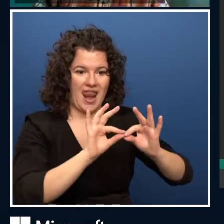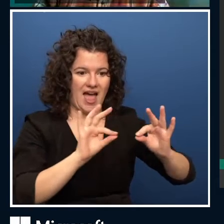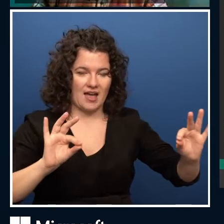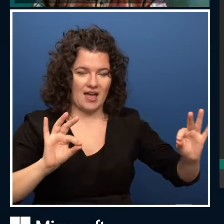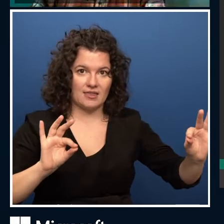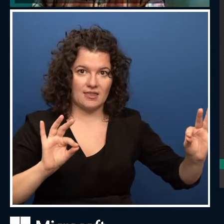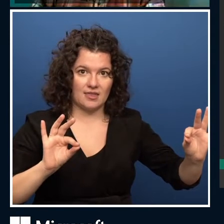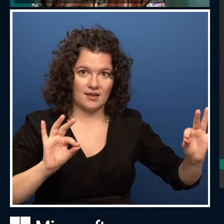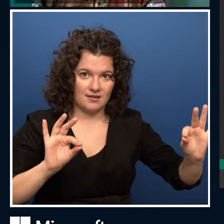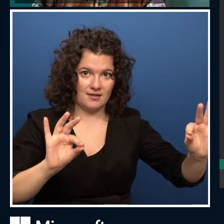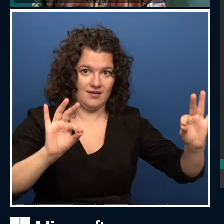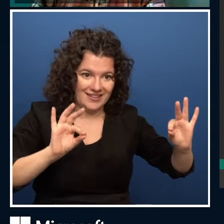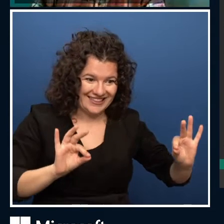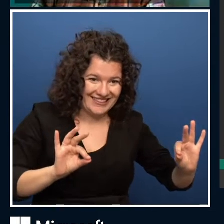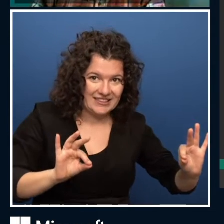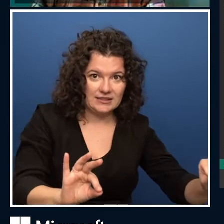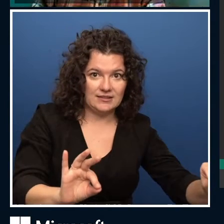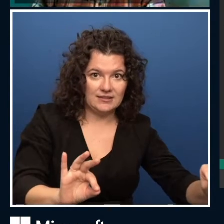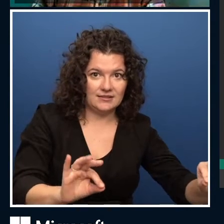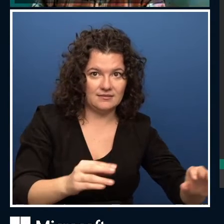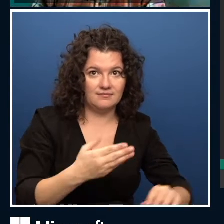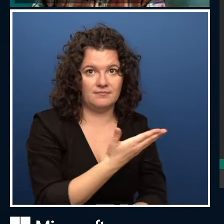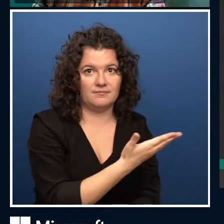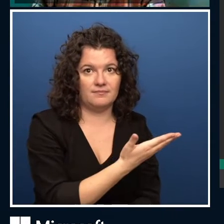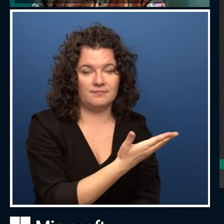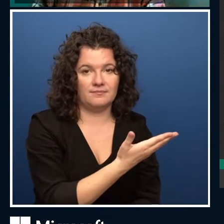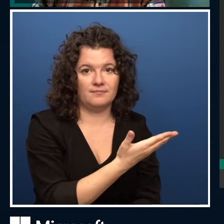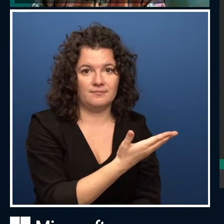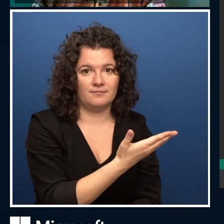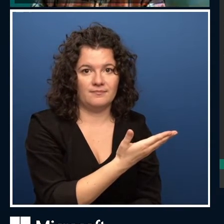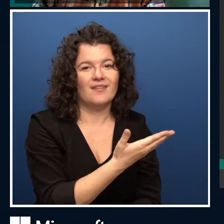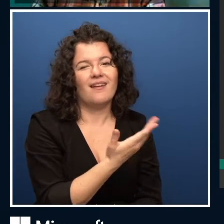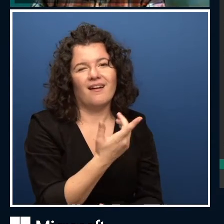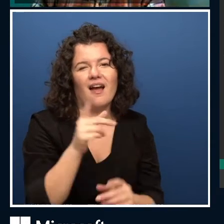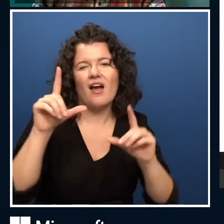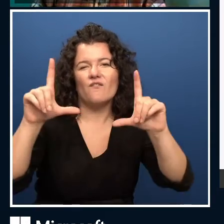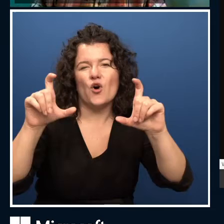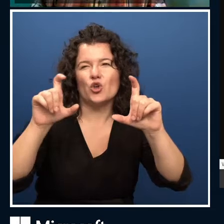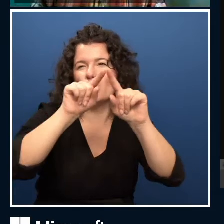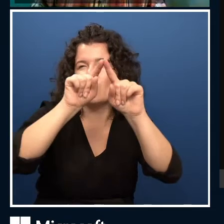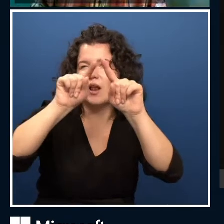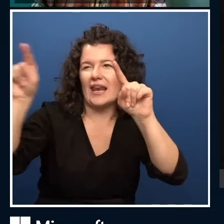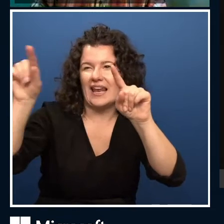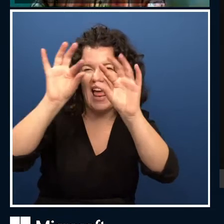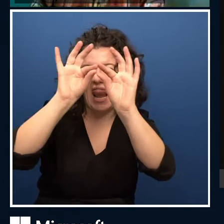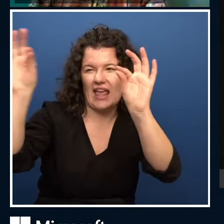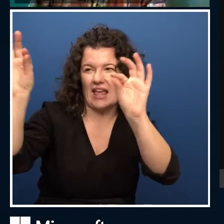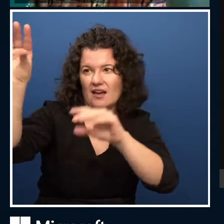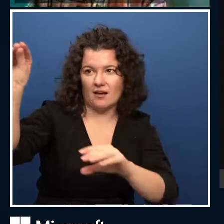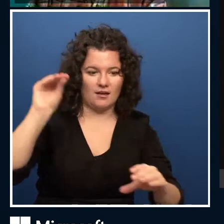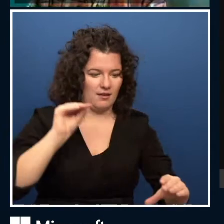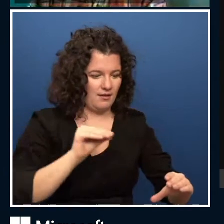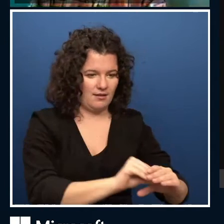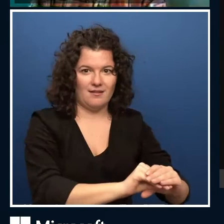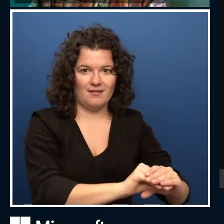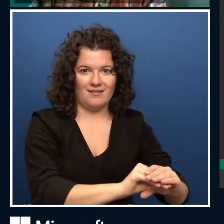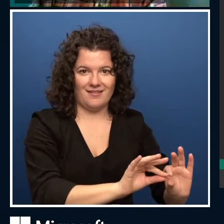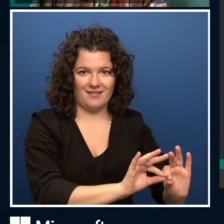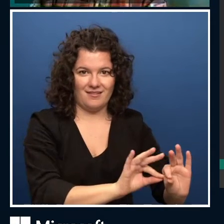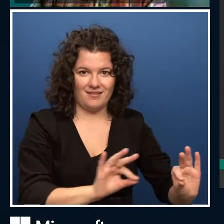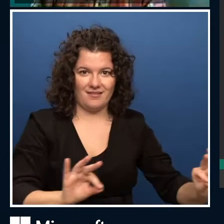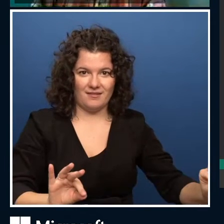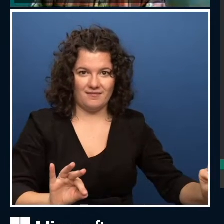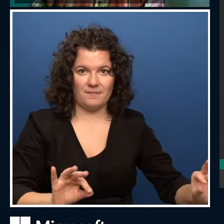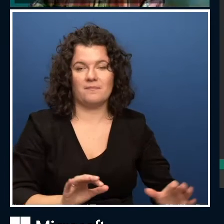picture. This picture is actually, if we open it in the browser, it's the picture like this, my